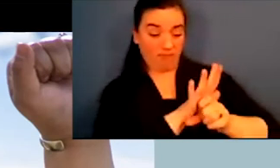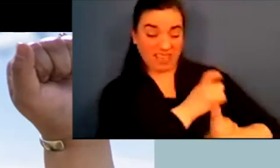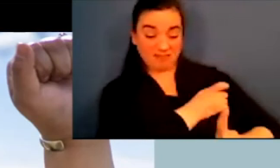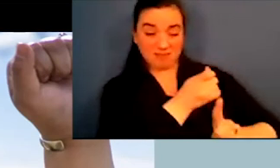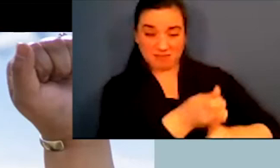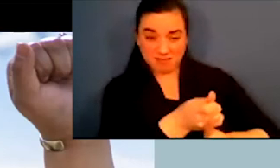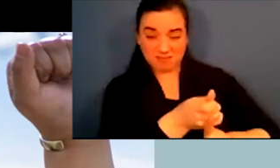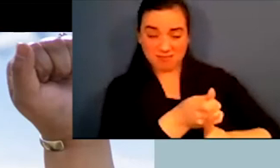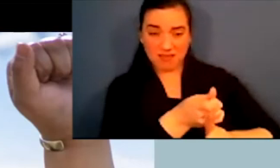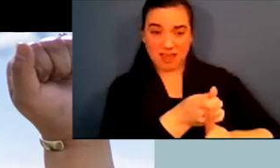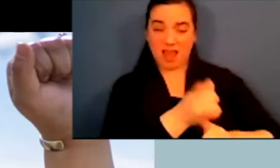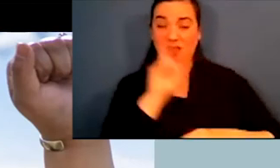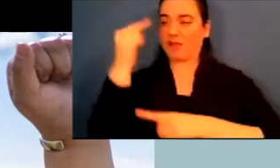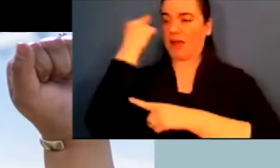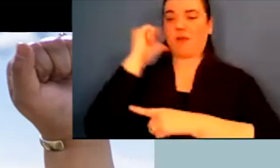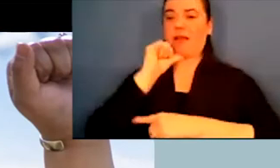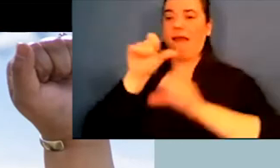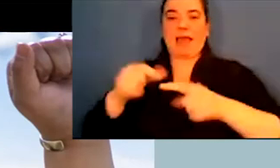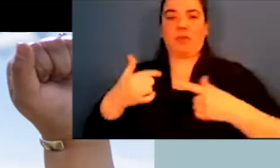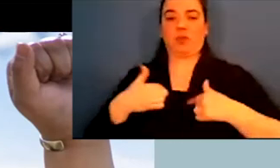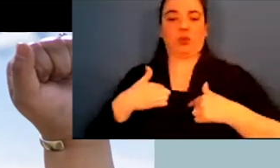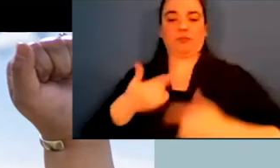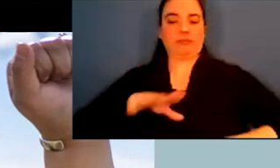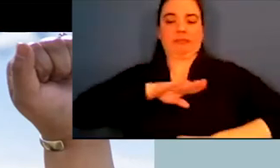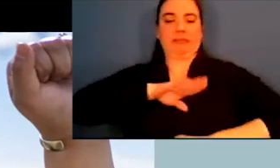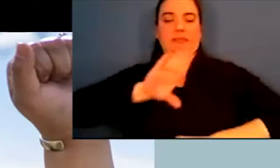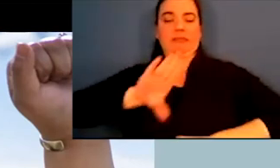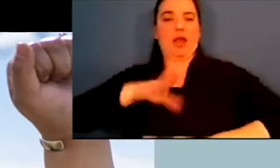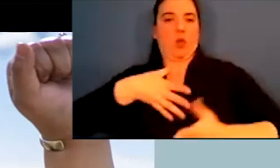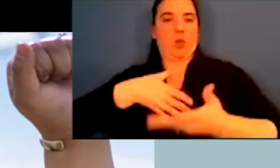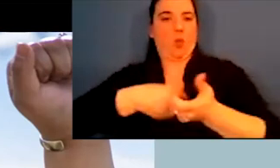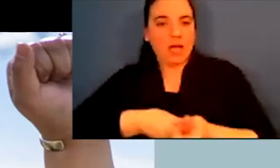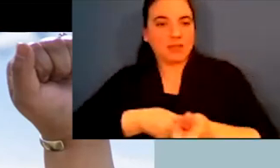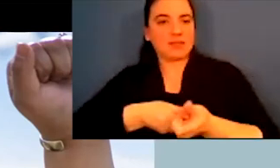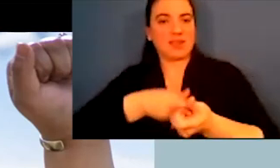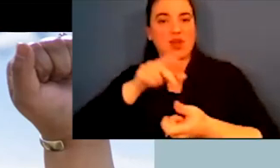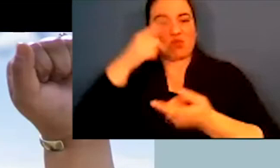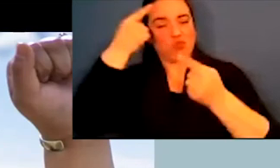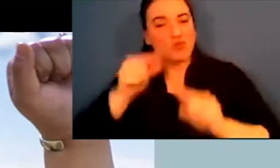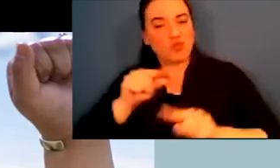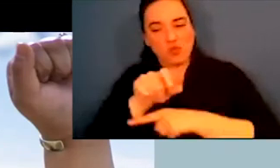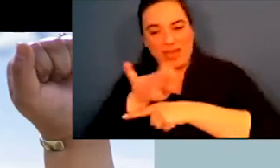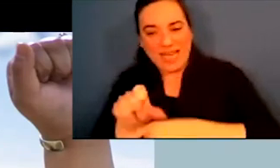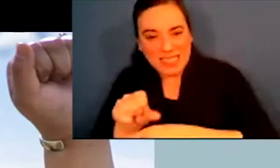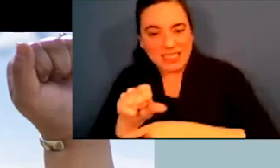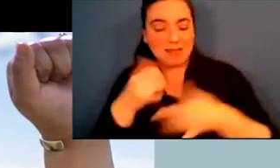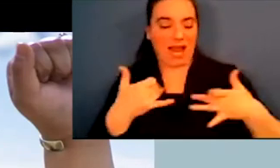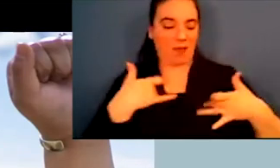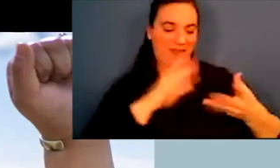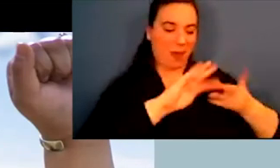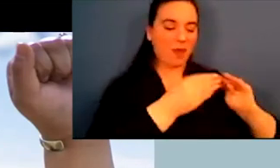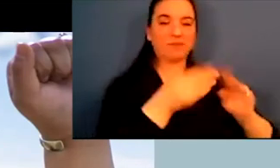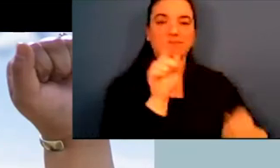Now, these numbers, though, are pre covid. And as we've lost many people due to the government's unwillingness to meet its trust and treaty